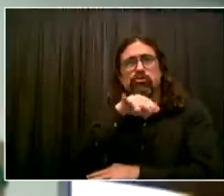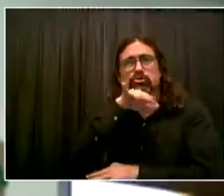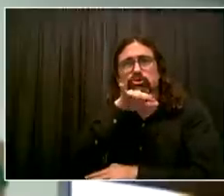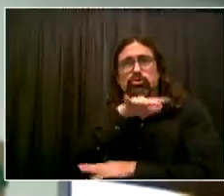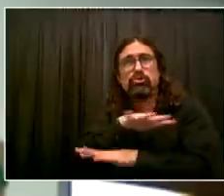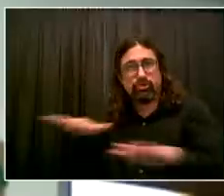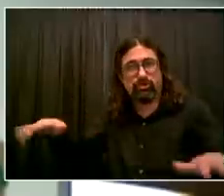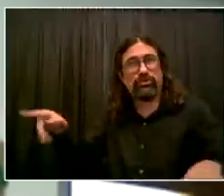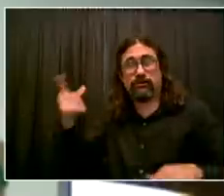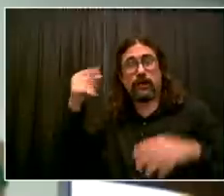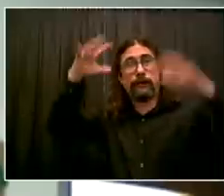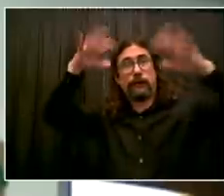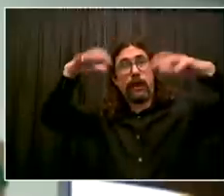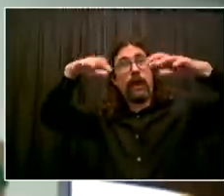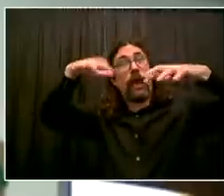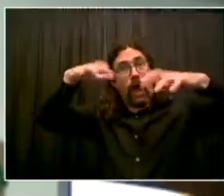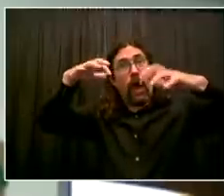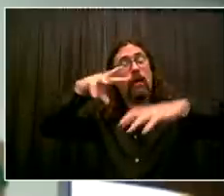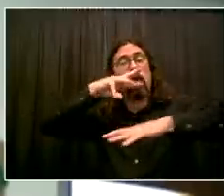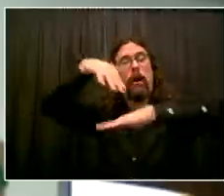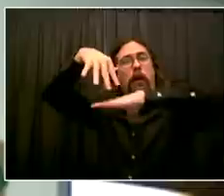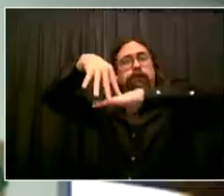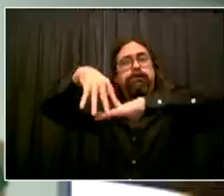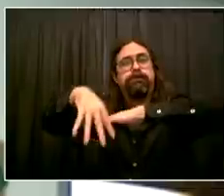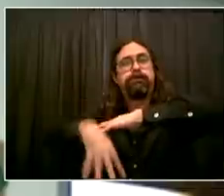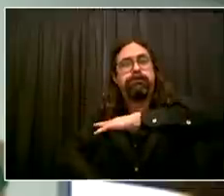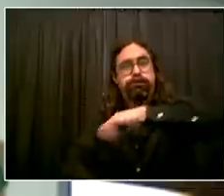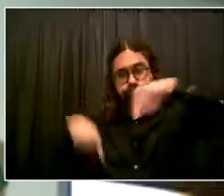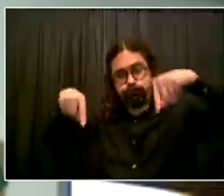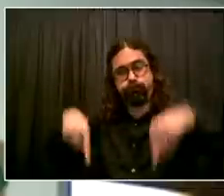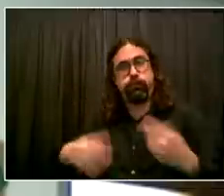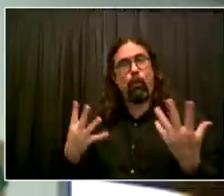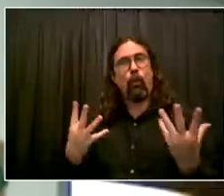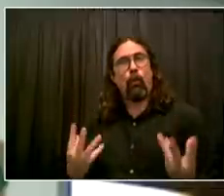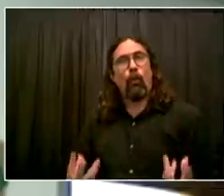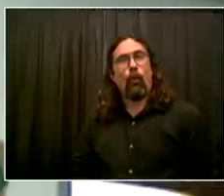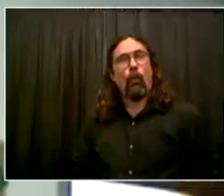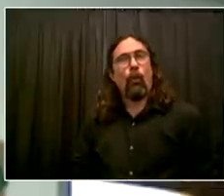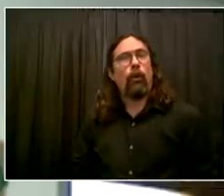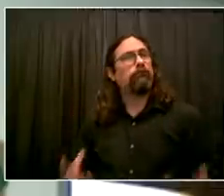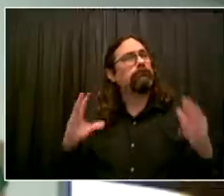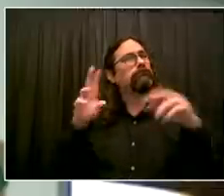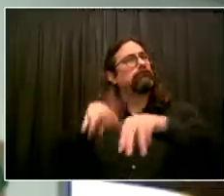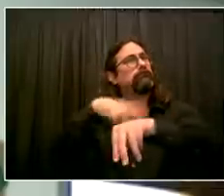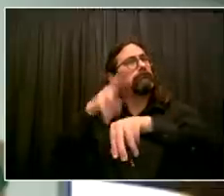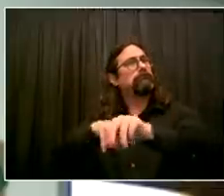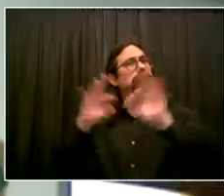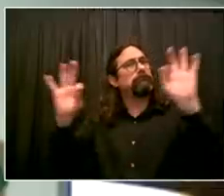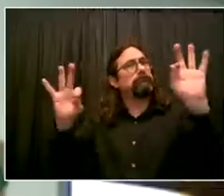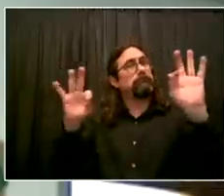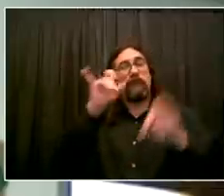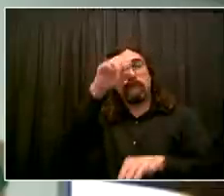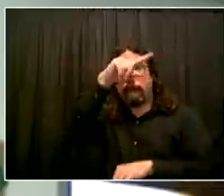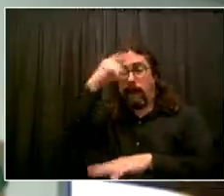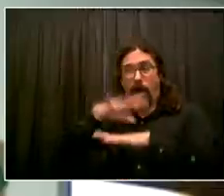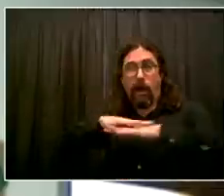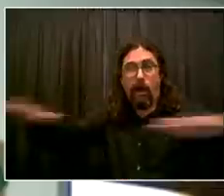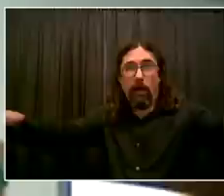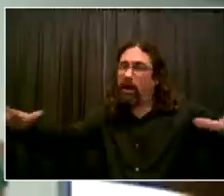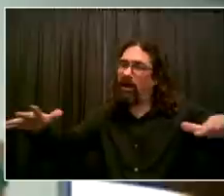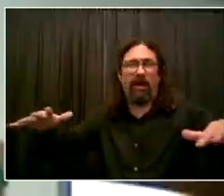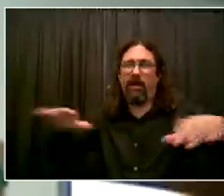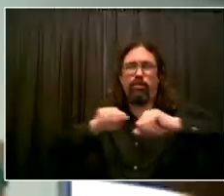way, these green areas will also help address one of the big killers, the big killer actually of climate change, which is